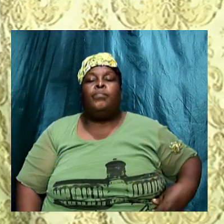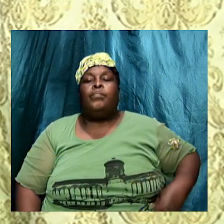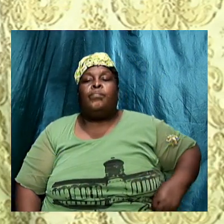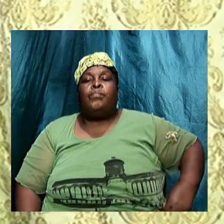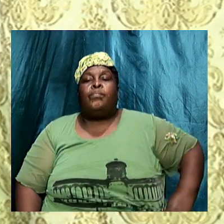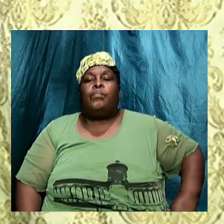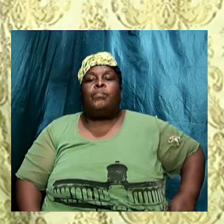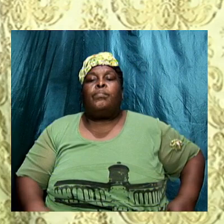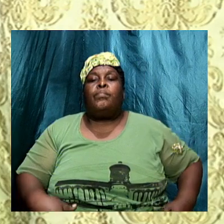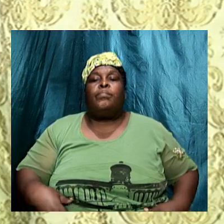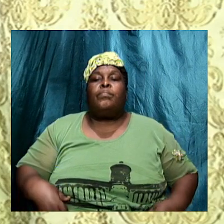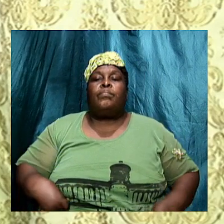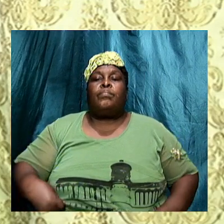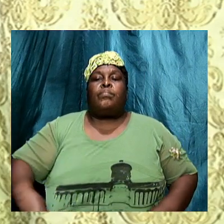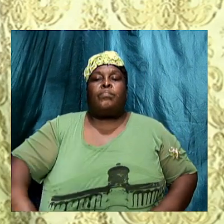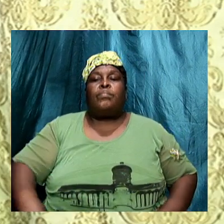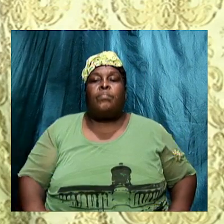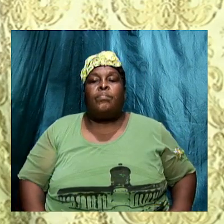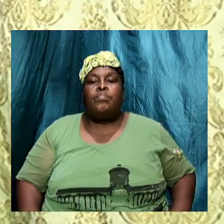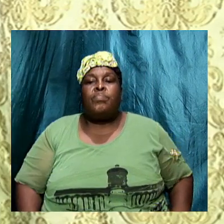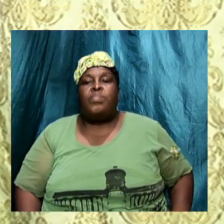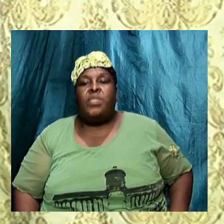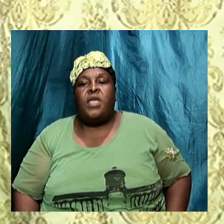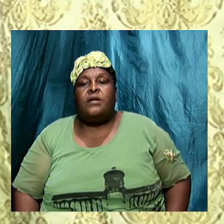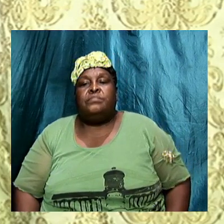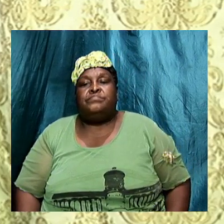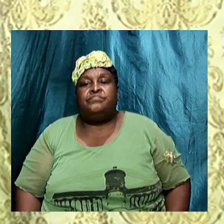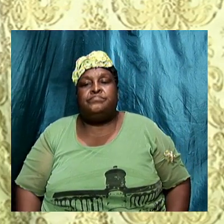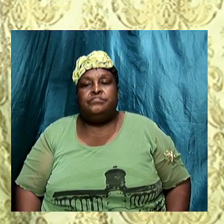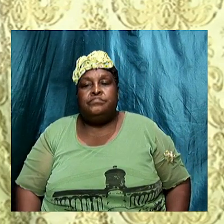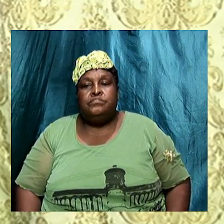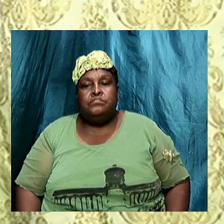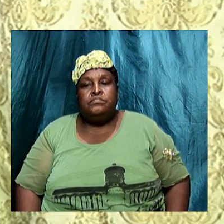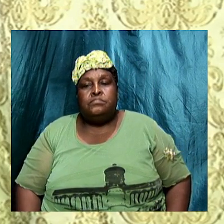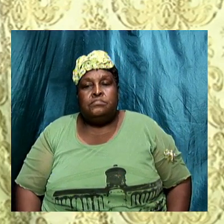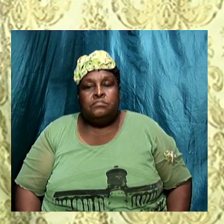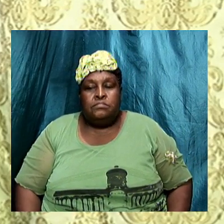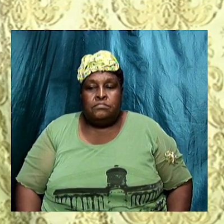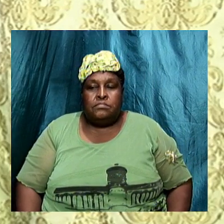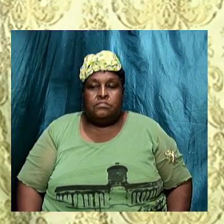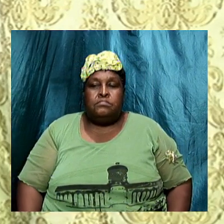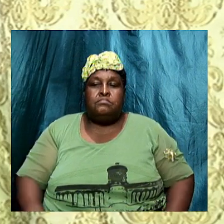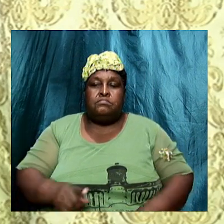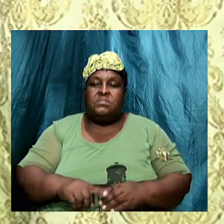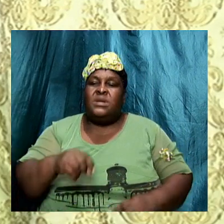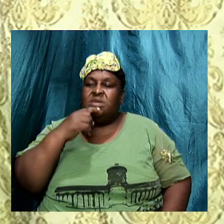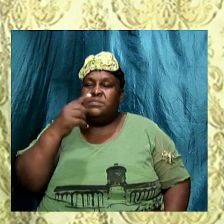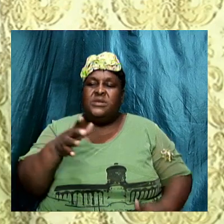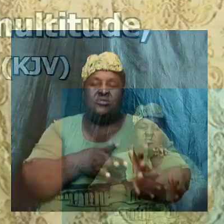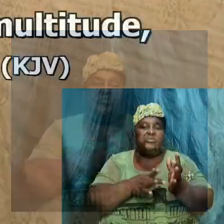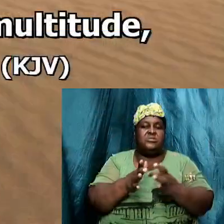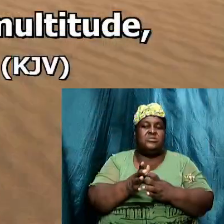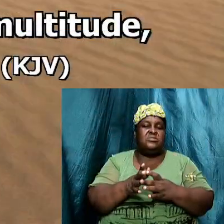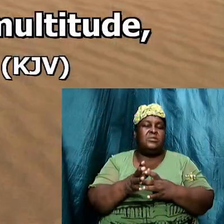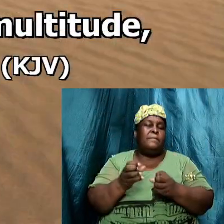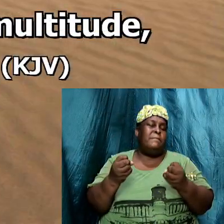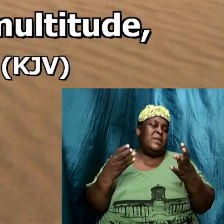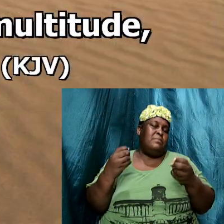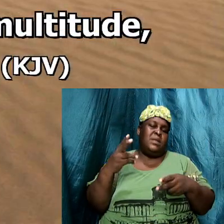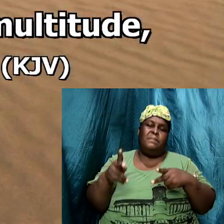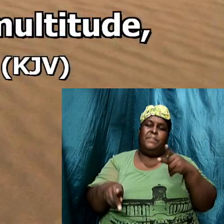Look at starting from Yes verse 1 Then spake Jesus to the multitude